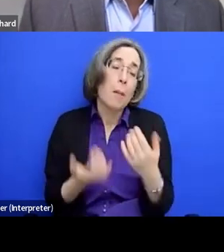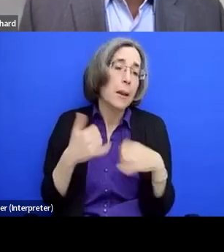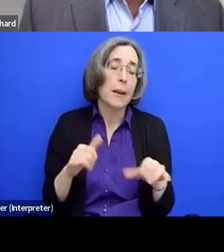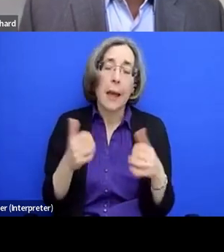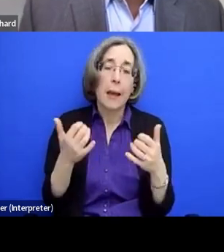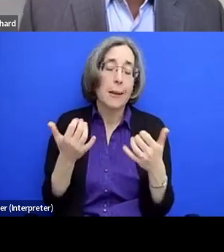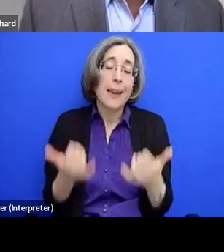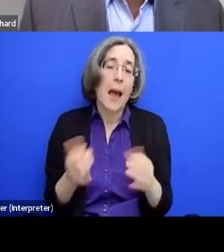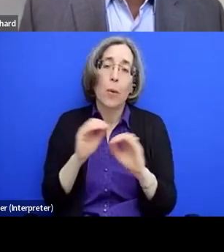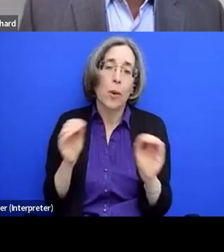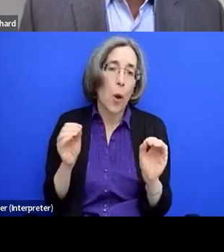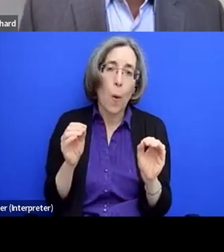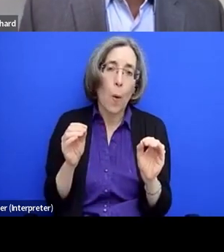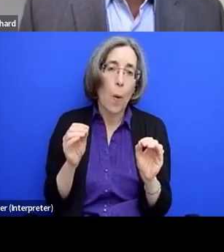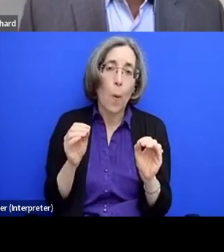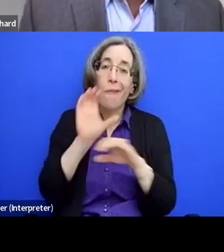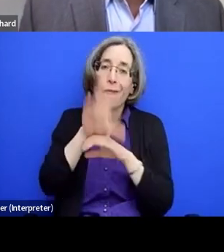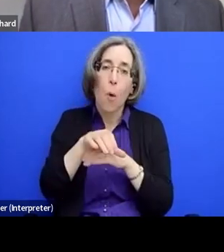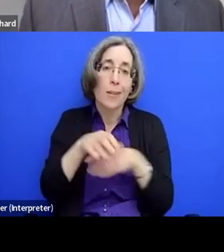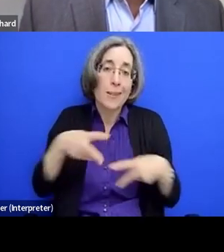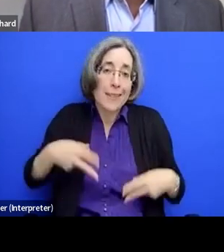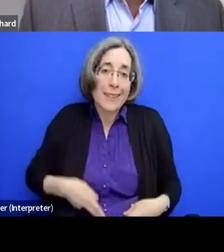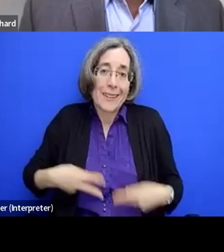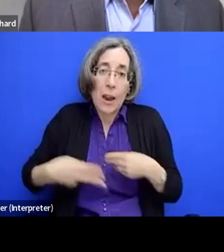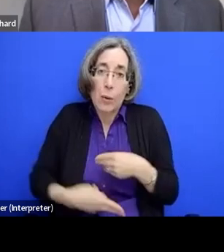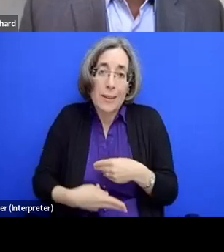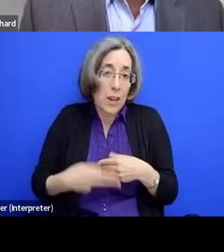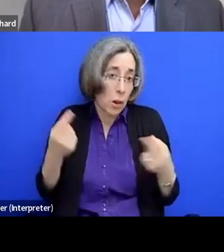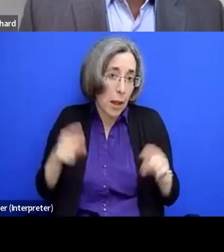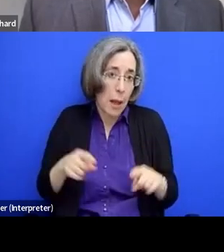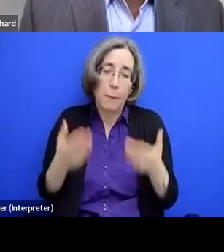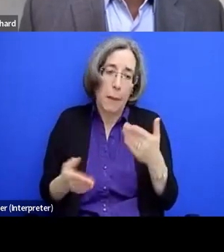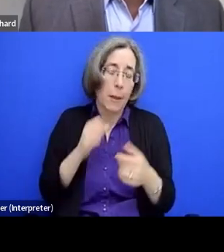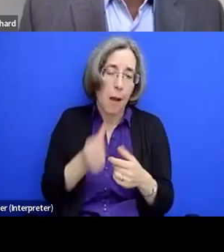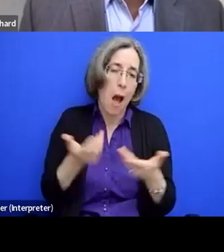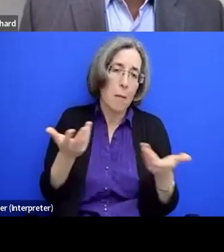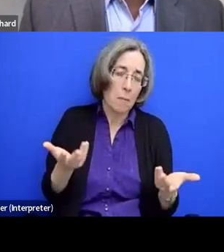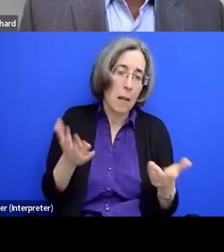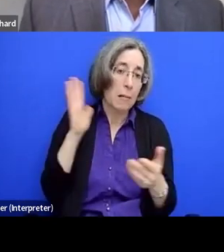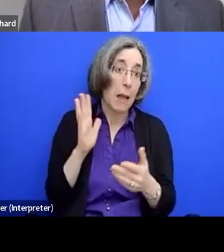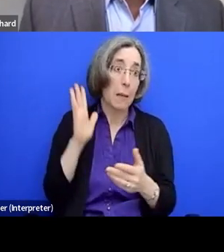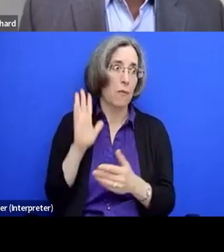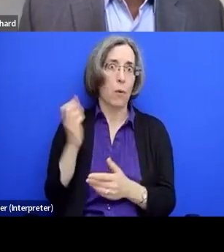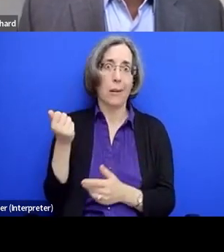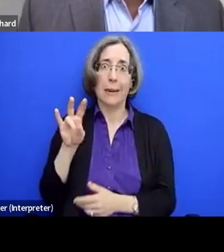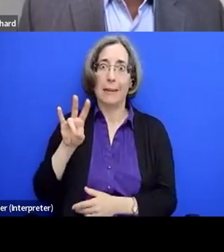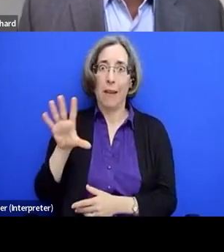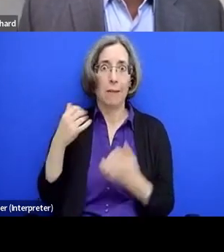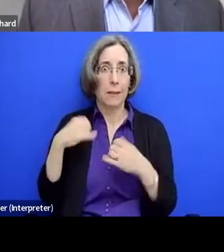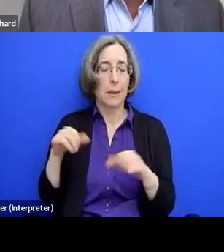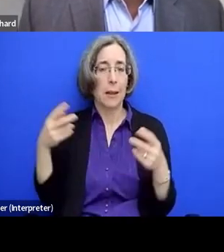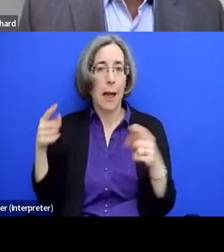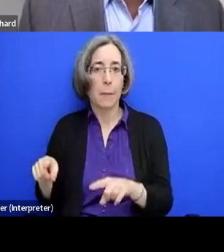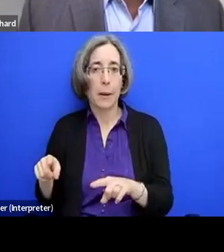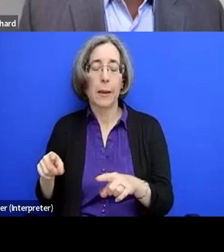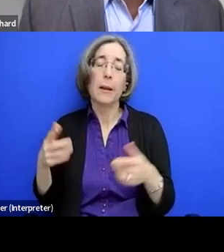did during the emergency in 1975. Um, and so, um, um, uh, but I think